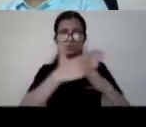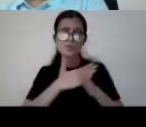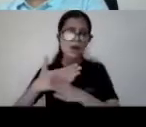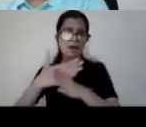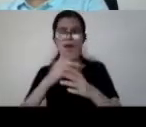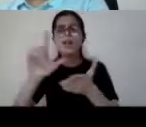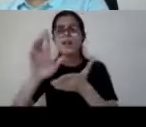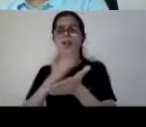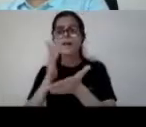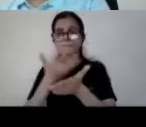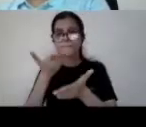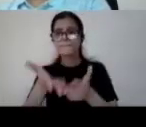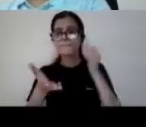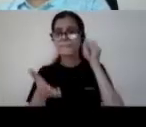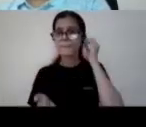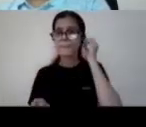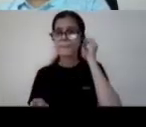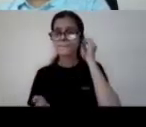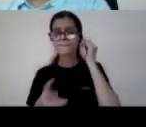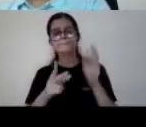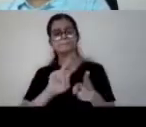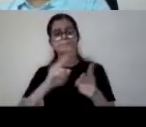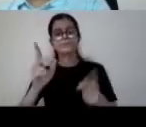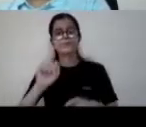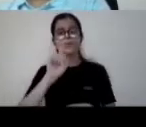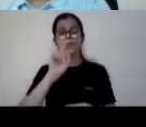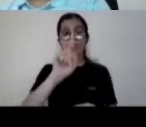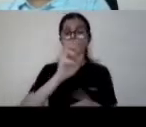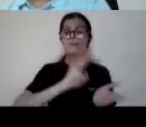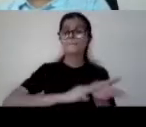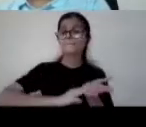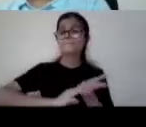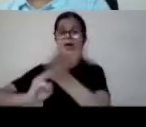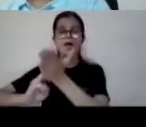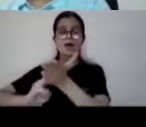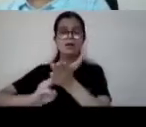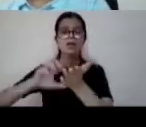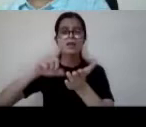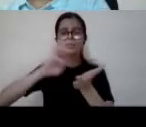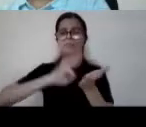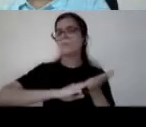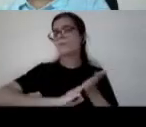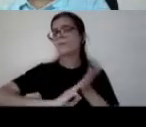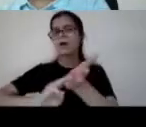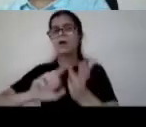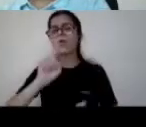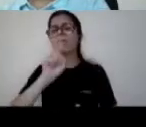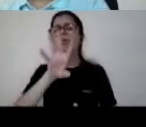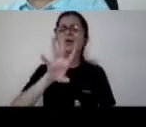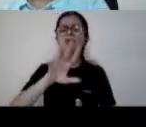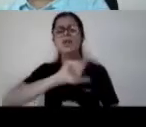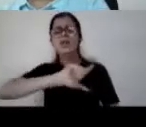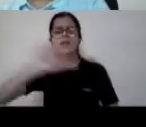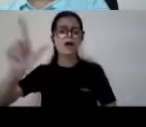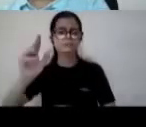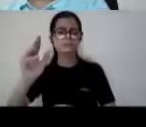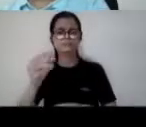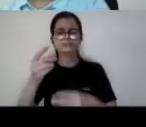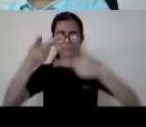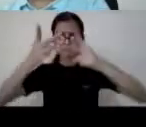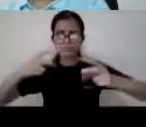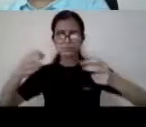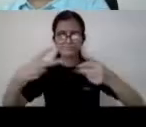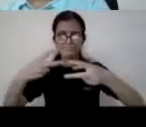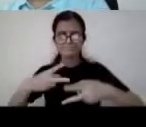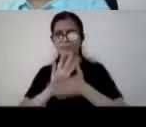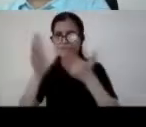all these 1 million almost 14 lakh titles instead of just 100 200 titles which we used to